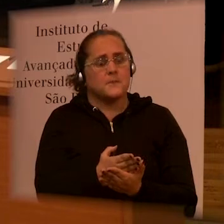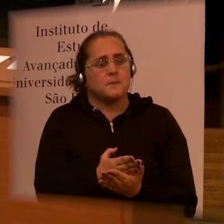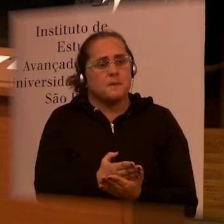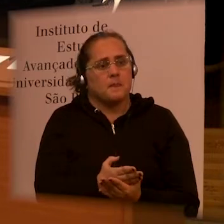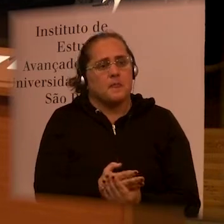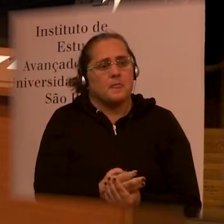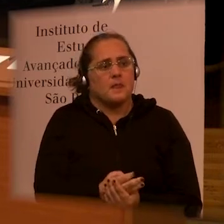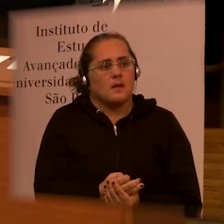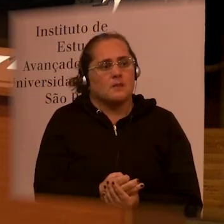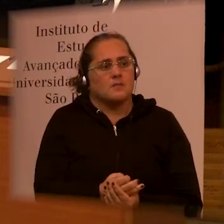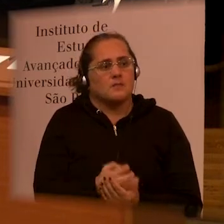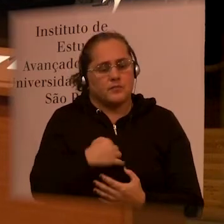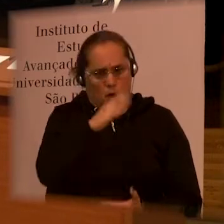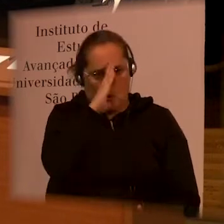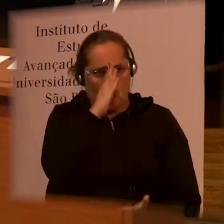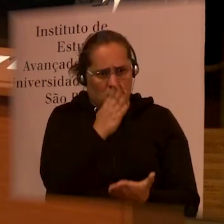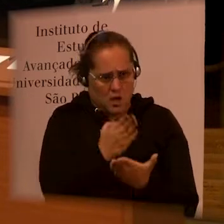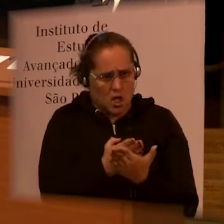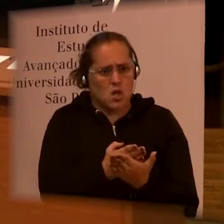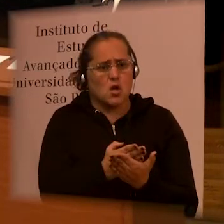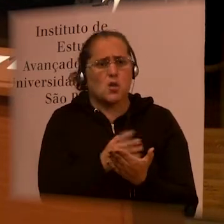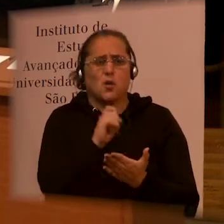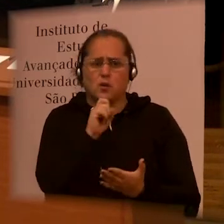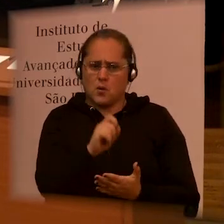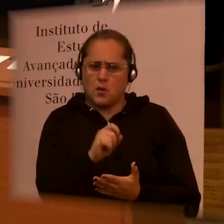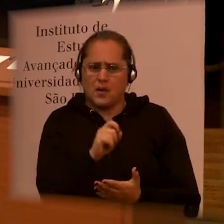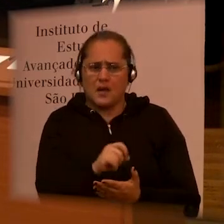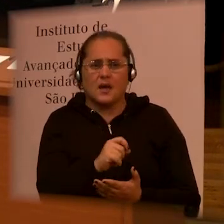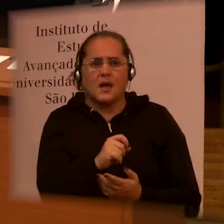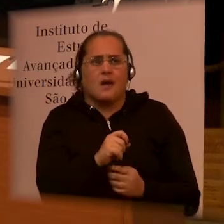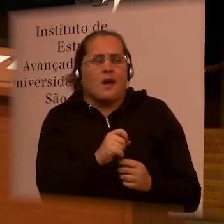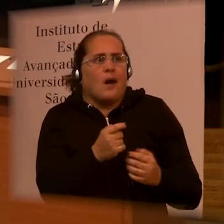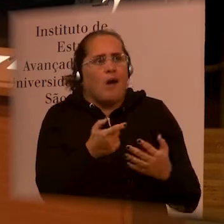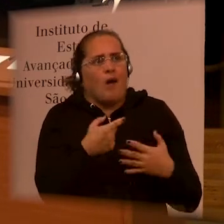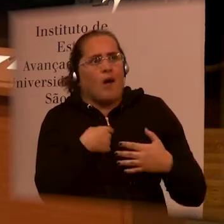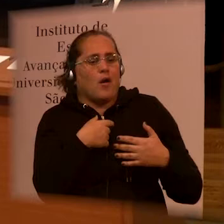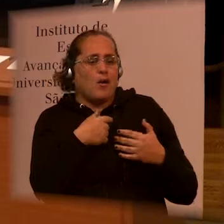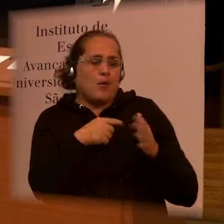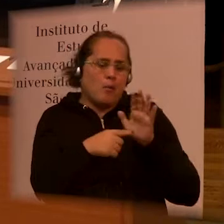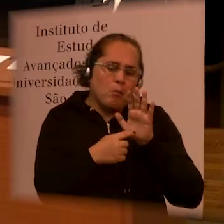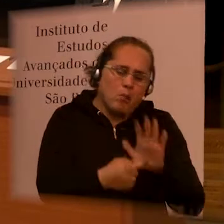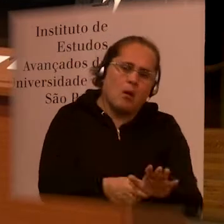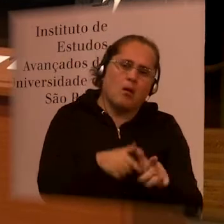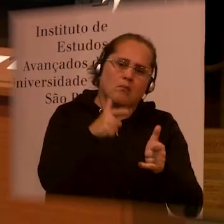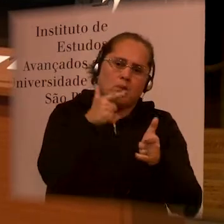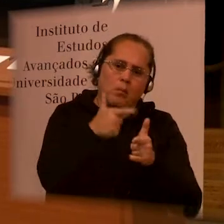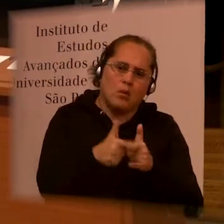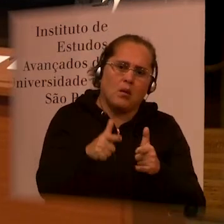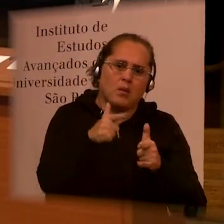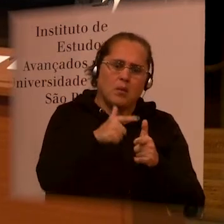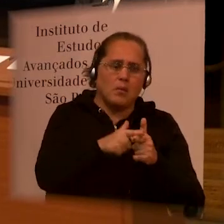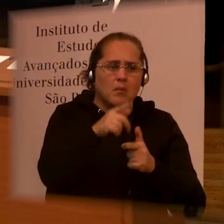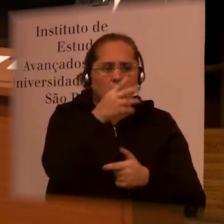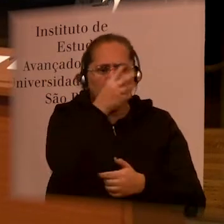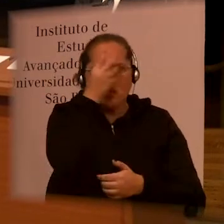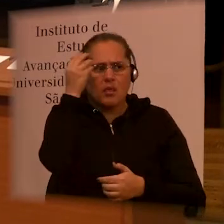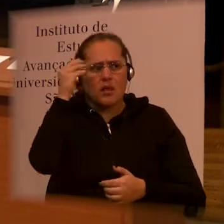not having enough easy solutions. And so it's seen as very difficult and expensive. So we'll worry about other things.